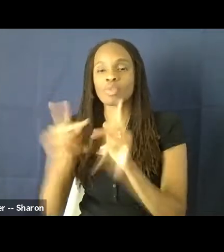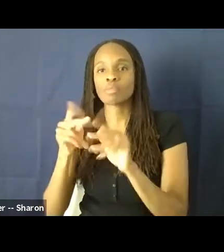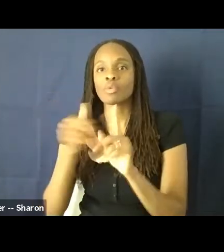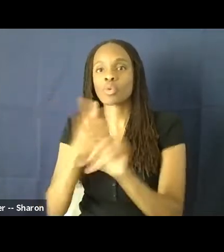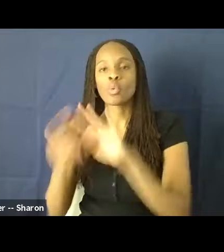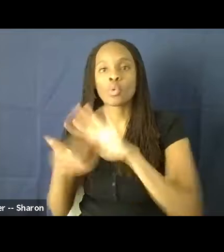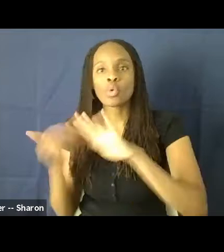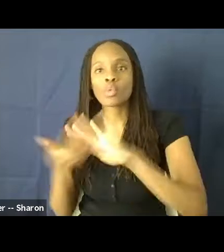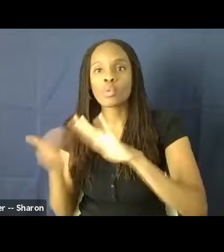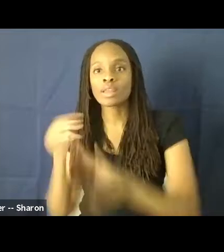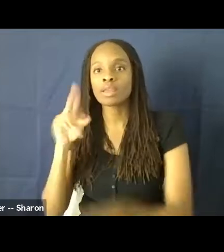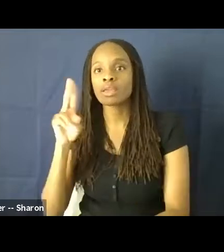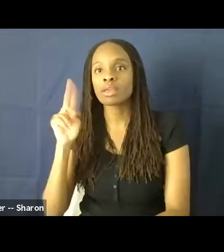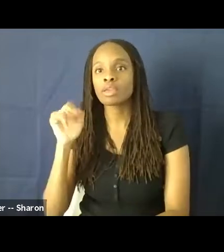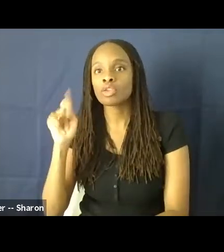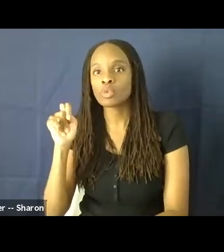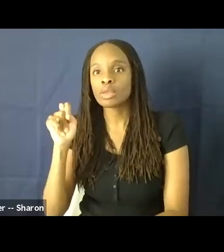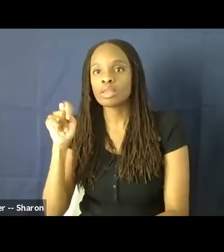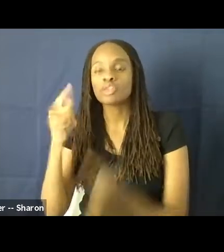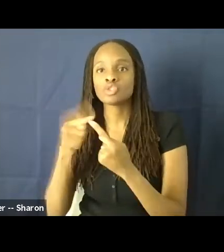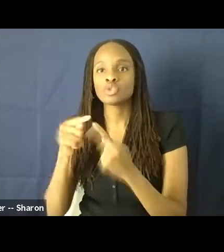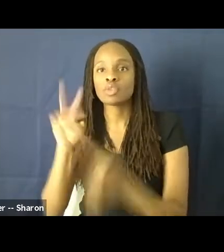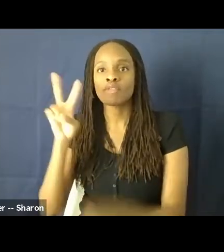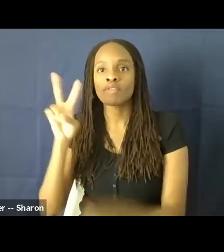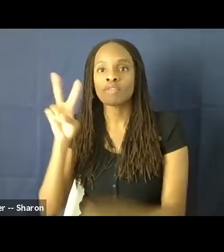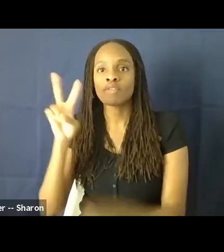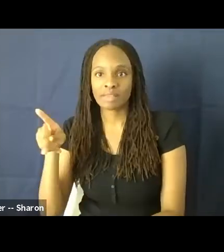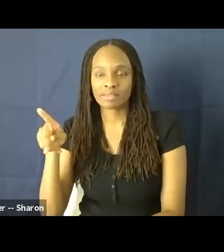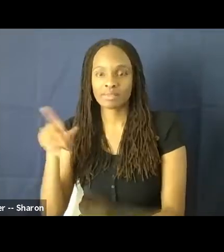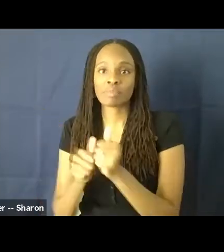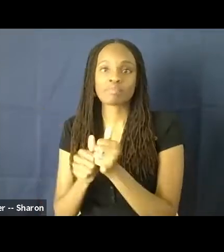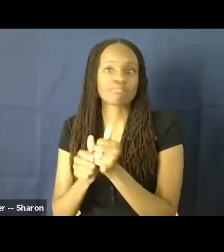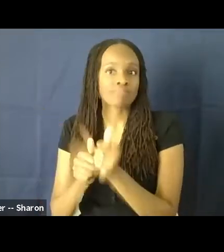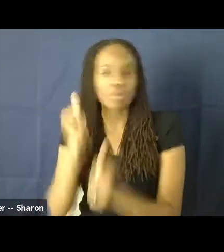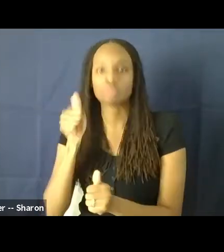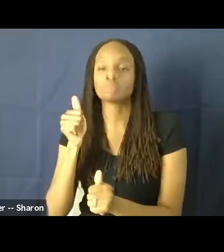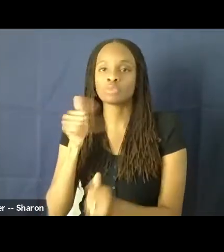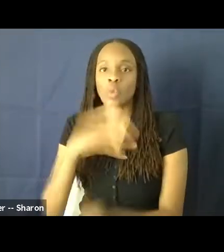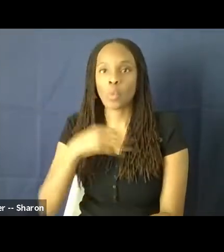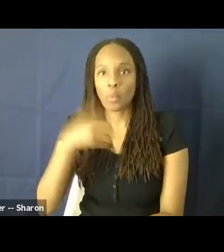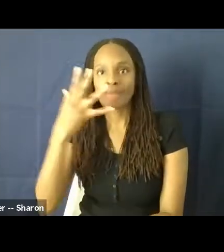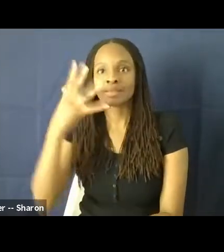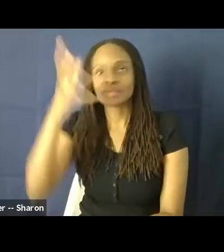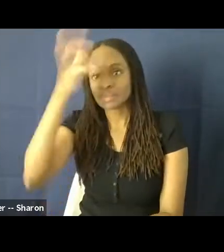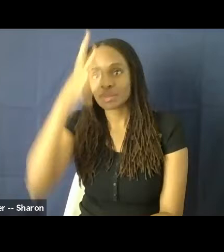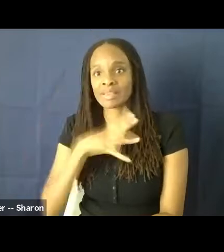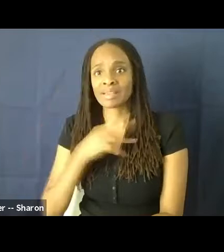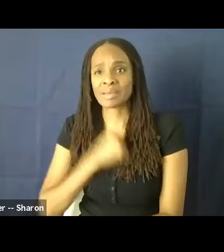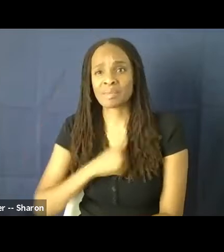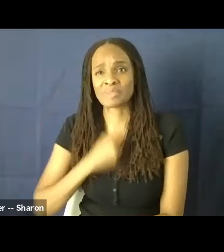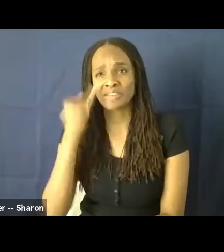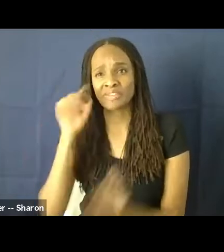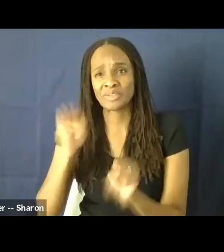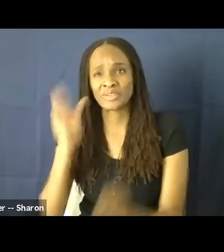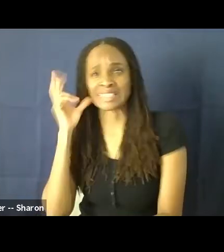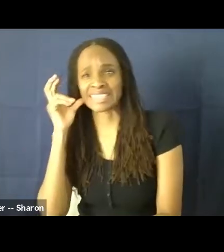but all the way down to vice presidents. It's predominantly white and male. And I'm so sorry if you guys can hear the